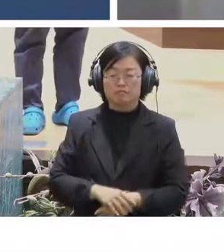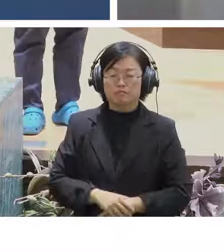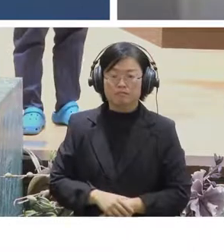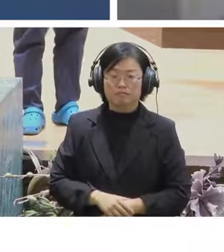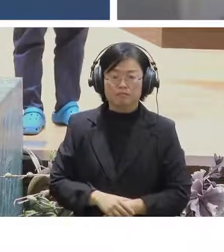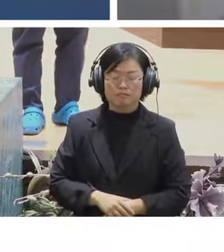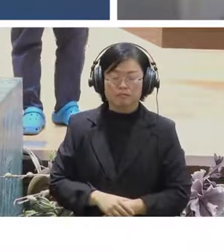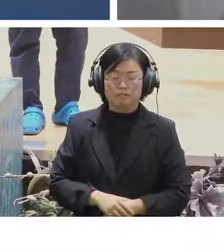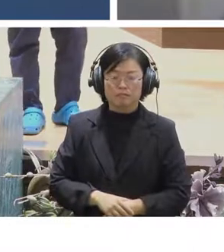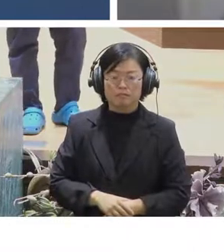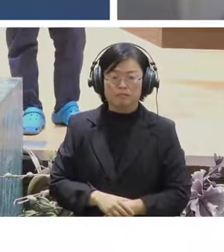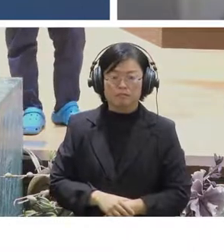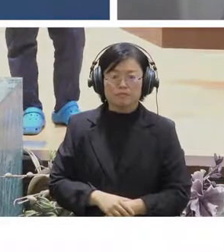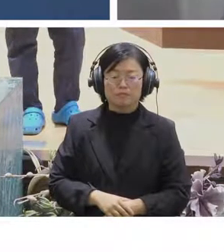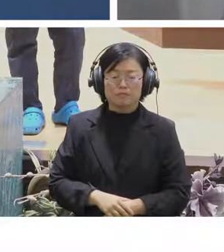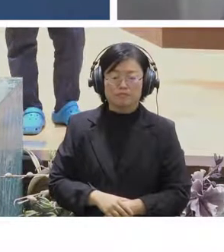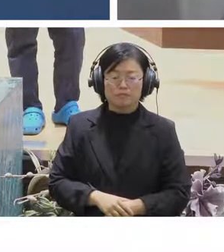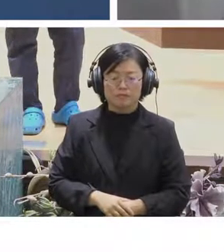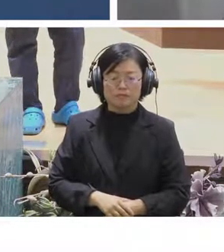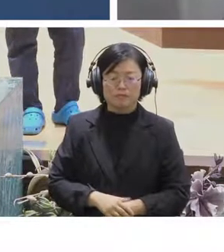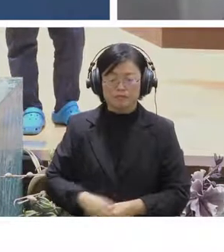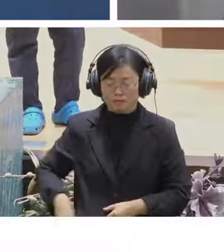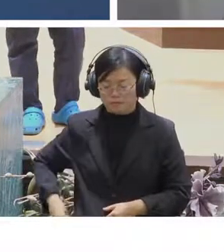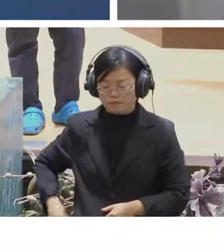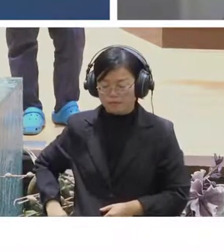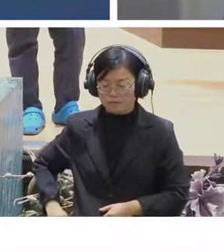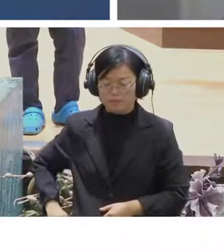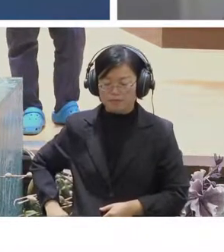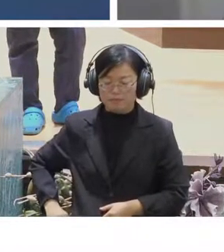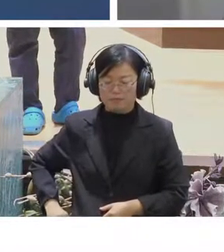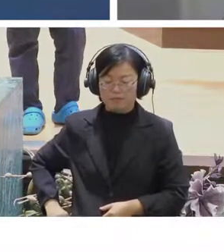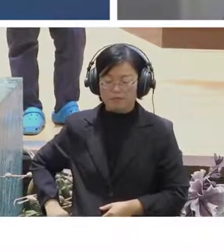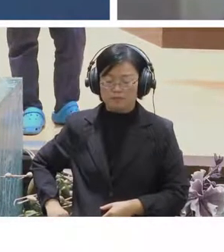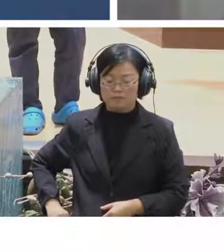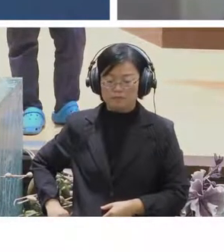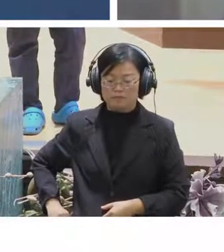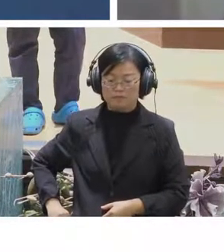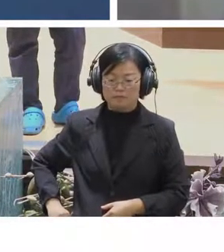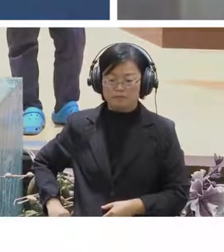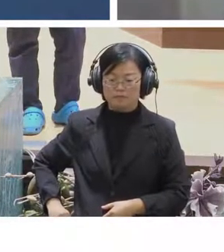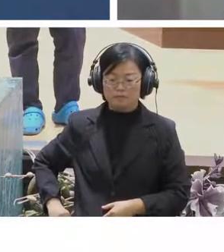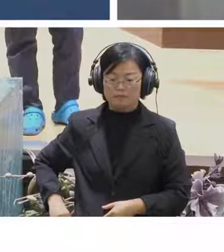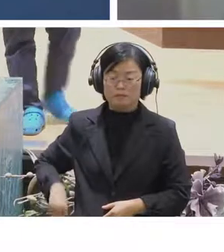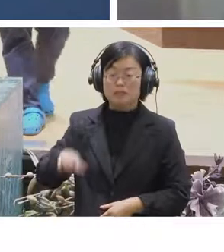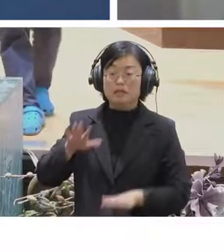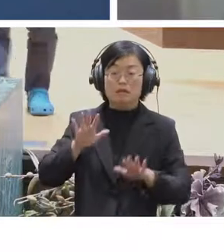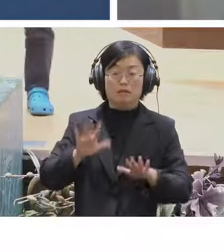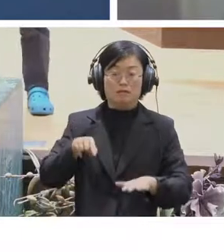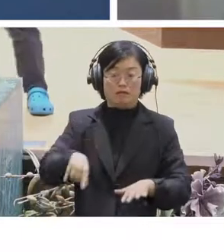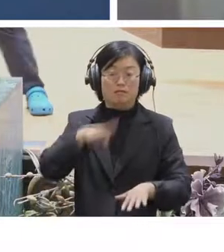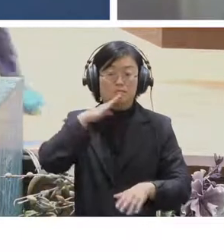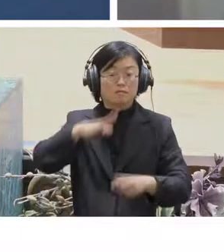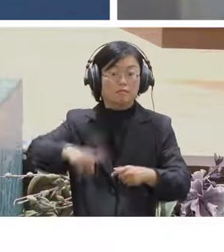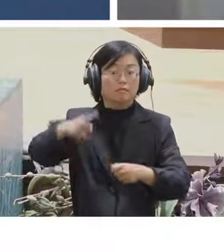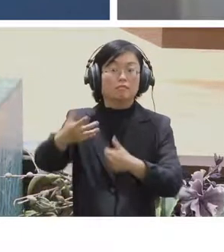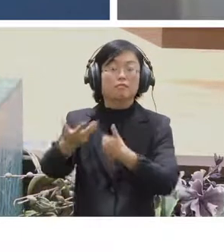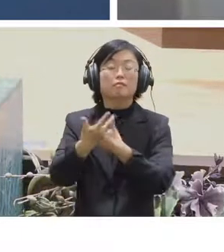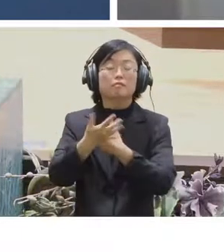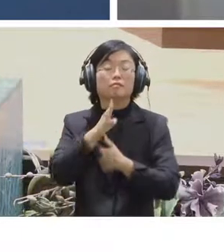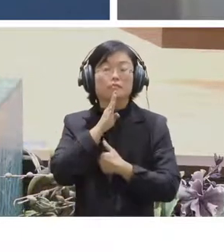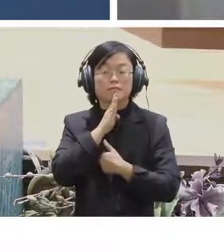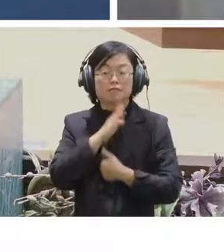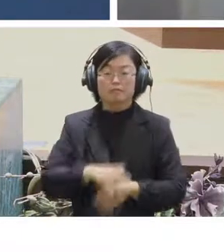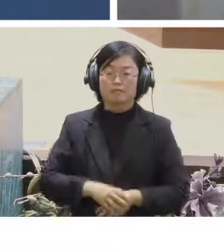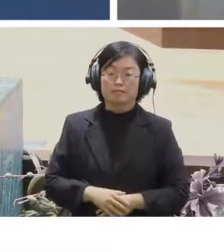Well, yeah, I think the question you asked is the first one, right?Did I receive any attack about what happened?